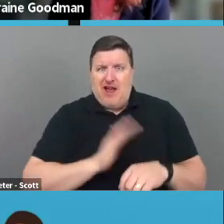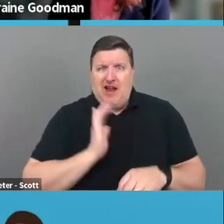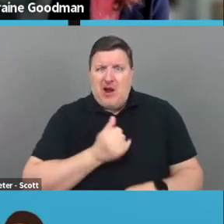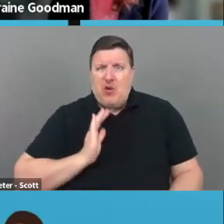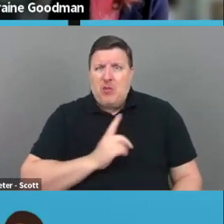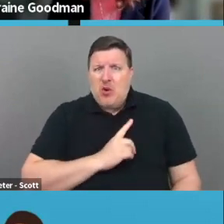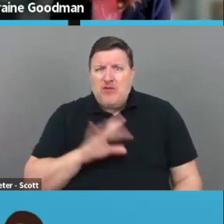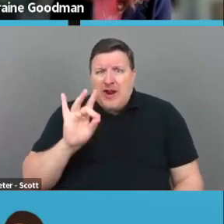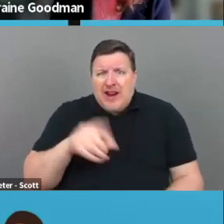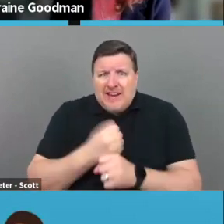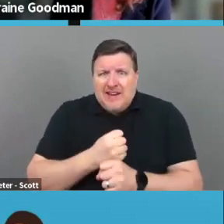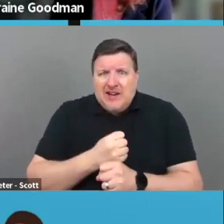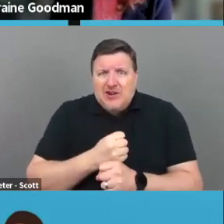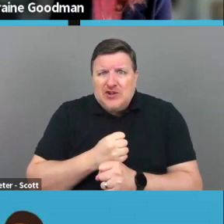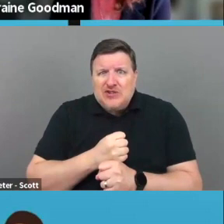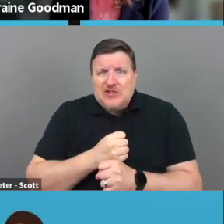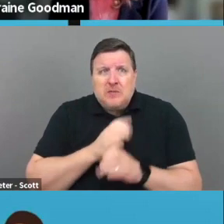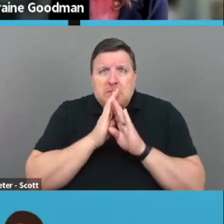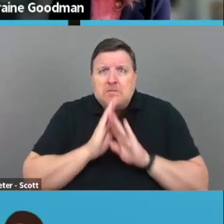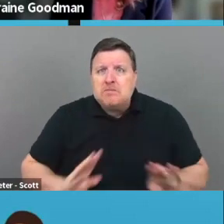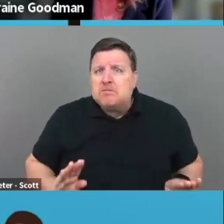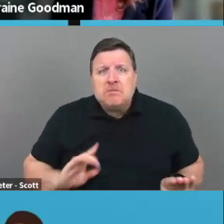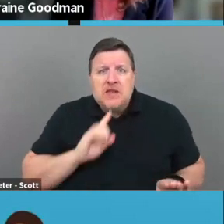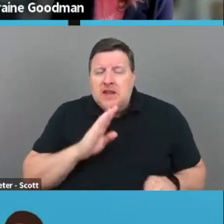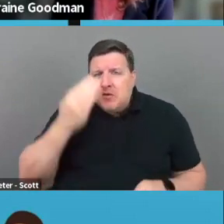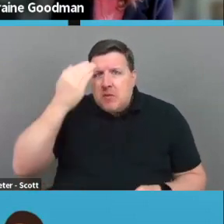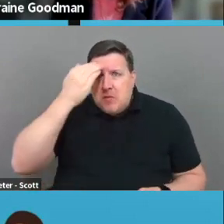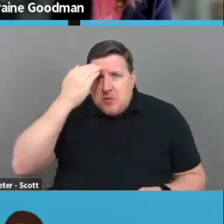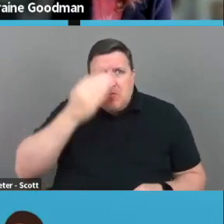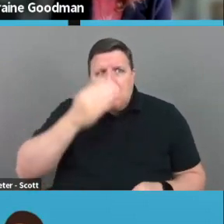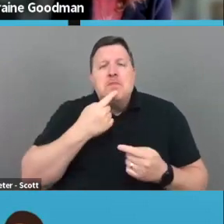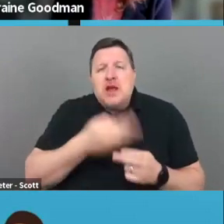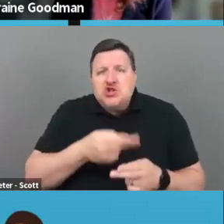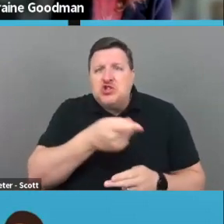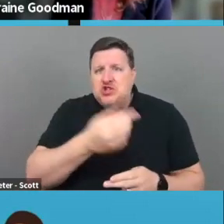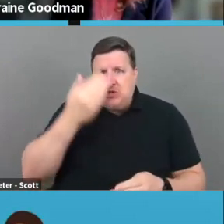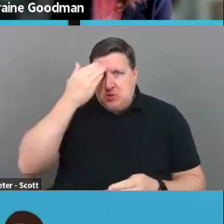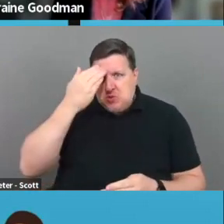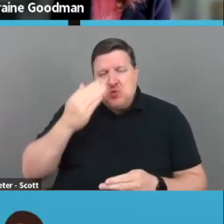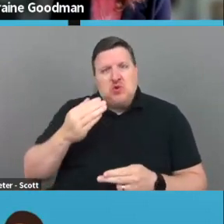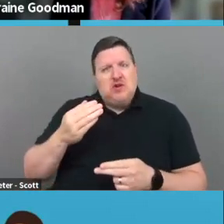years and had never once mentioned that she knew the program officer at M&T Bank.